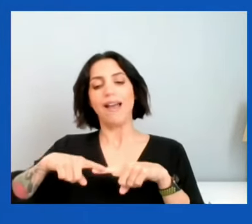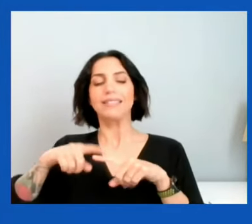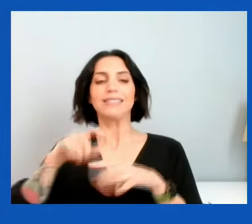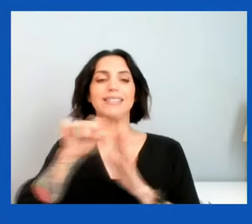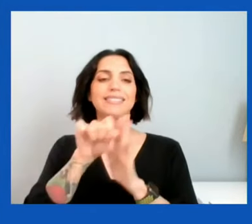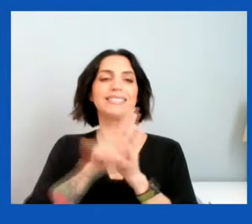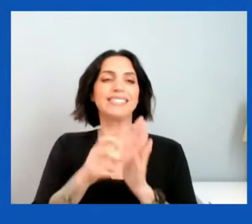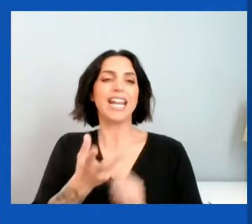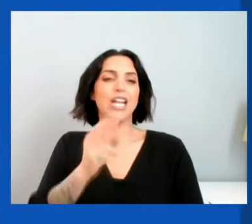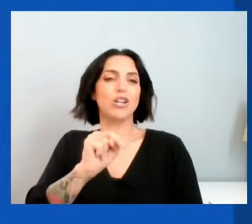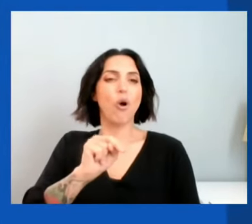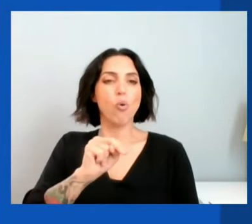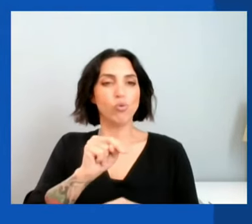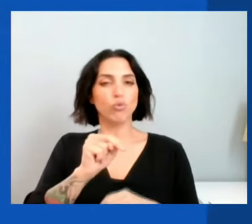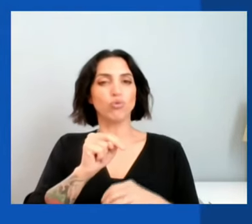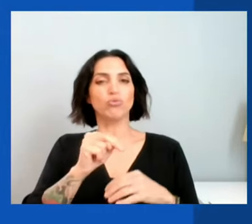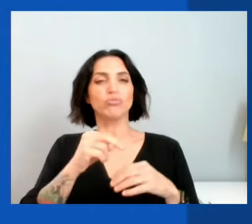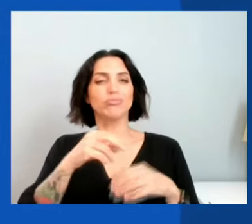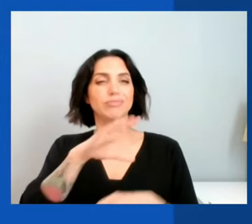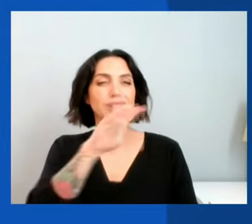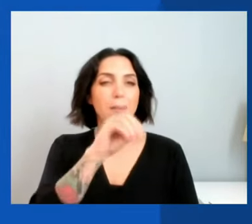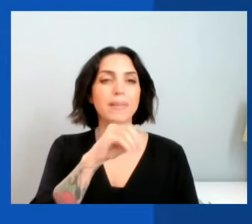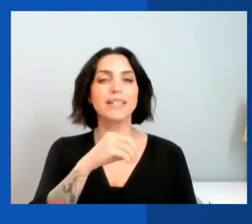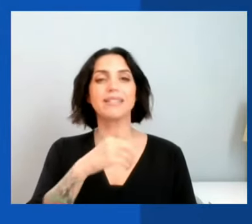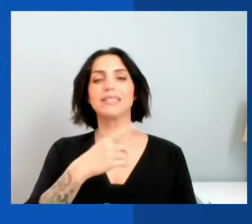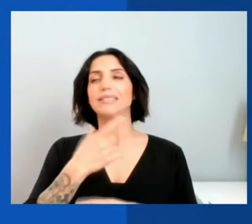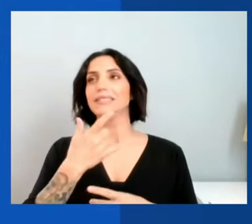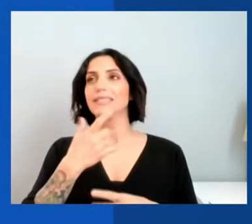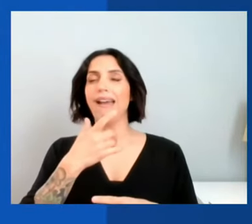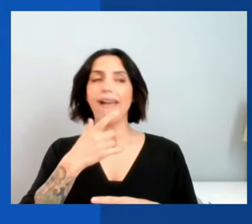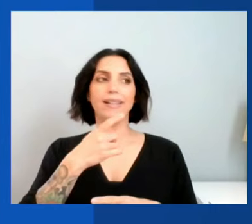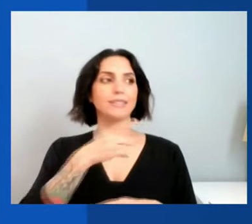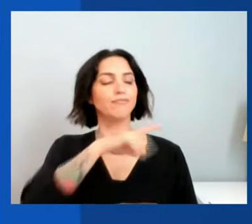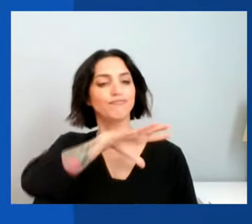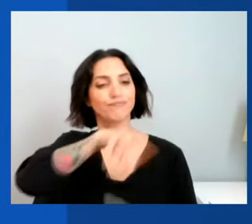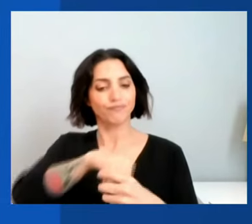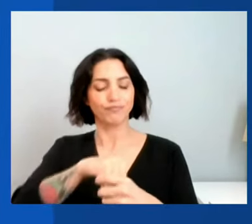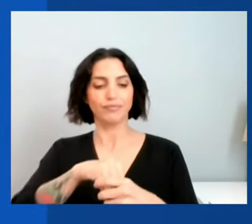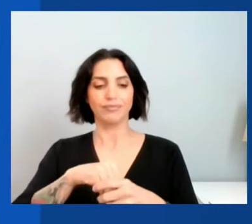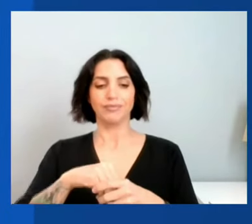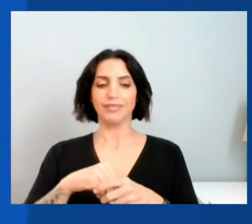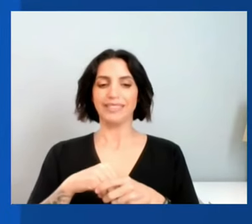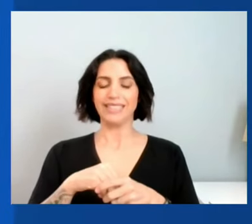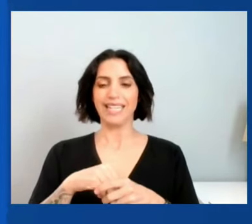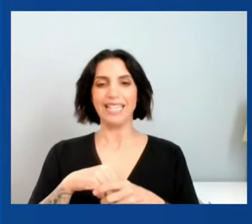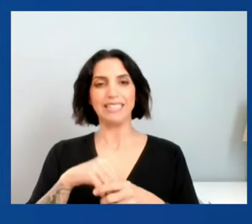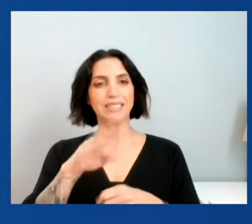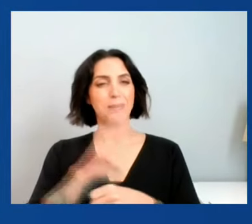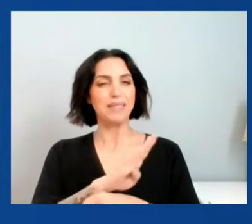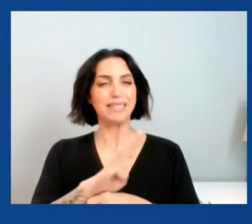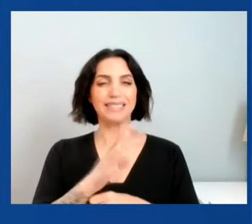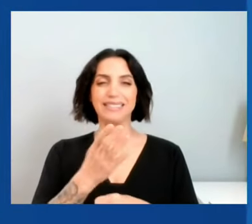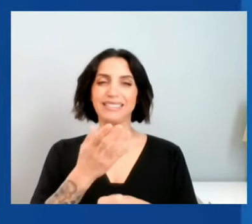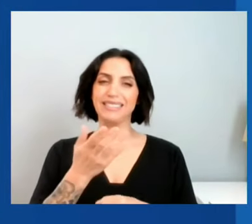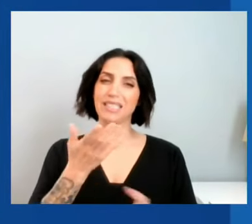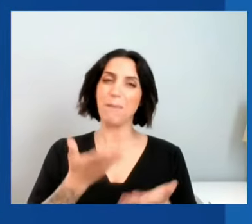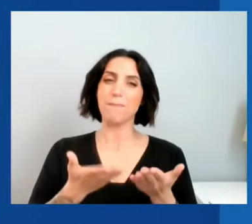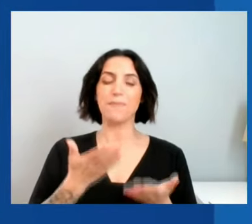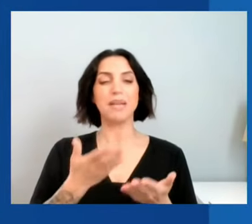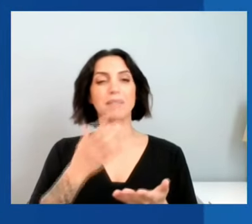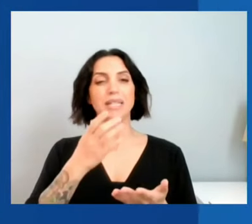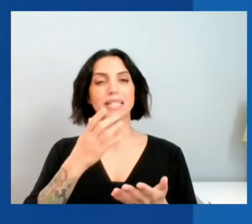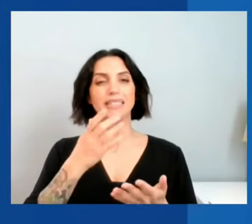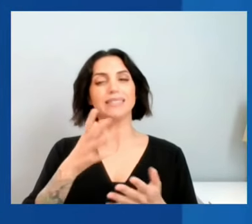engages in practices that I think unfairly damage our national